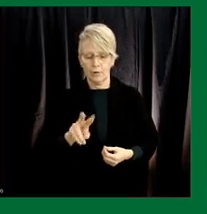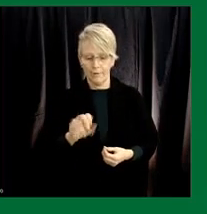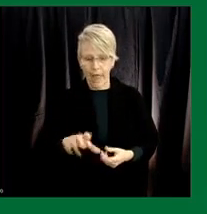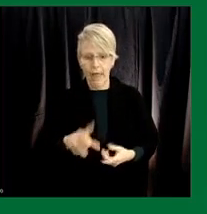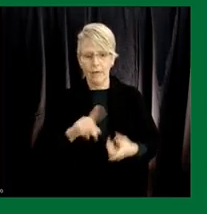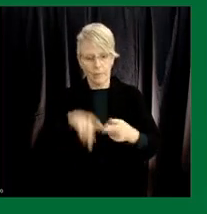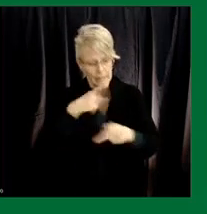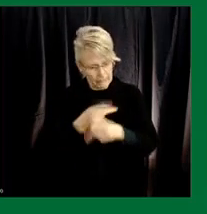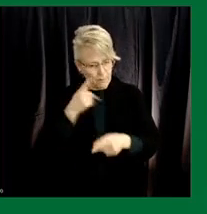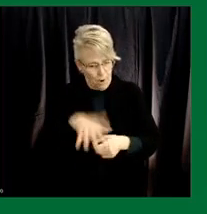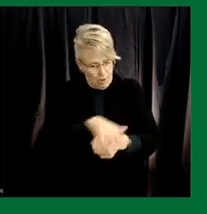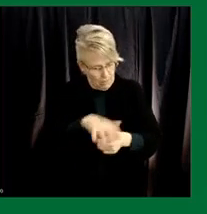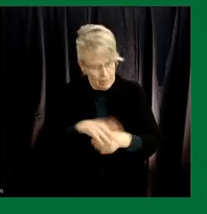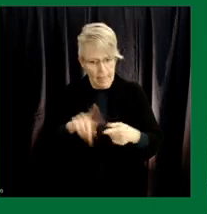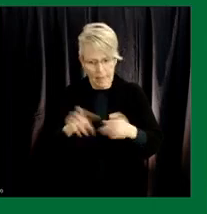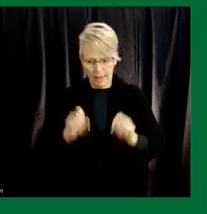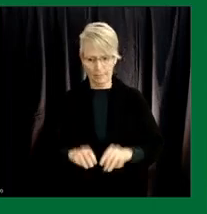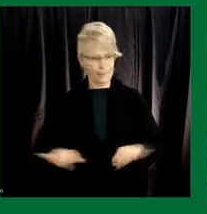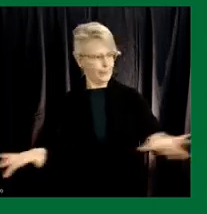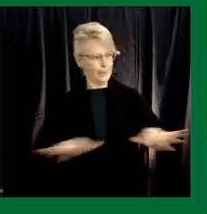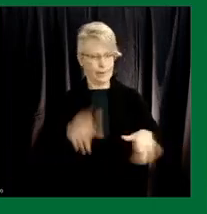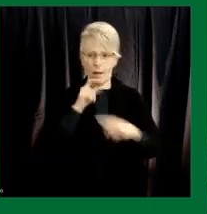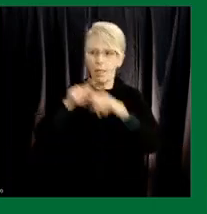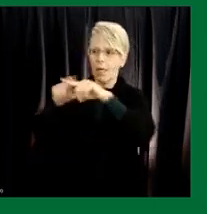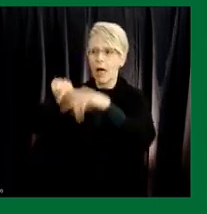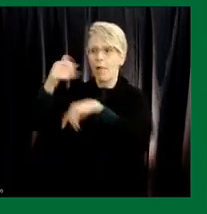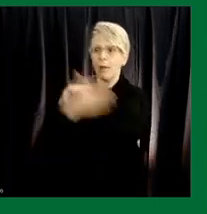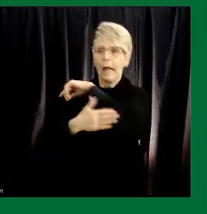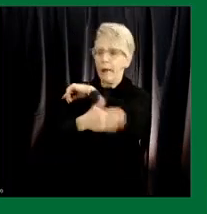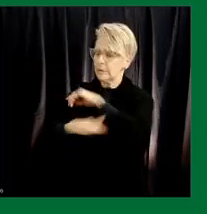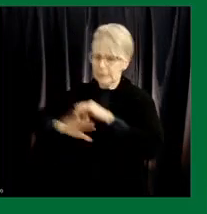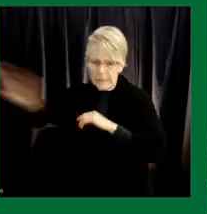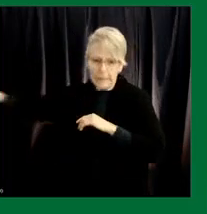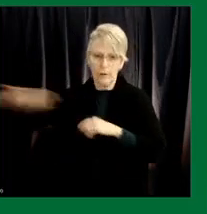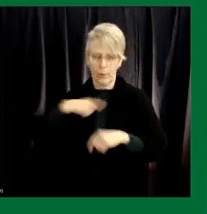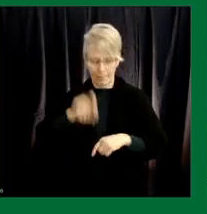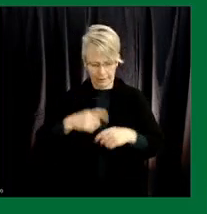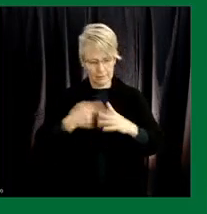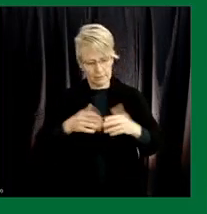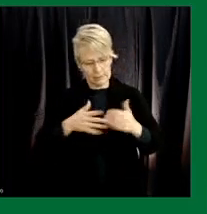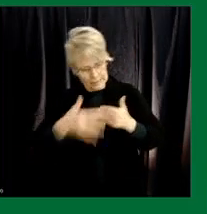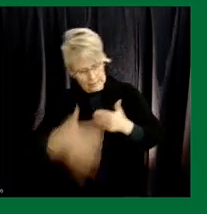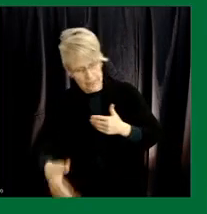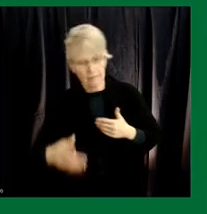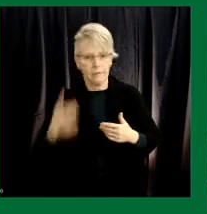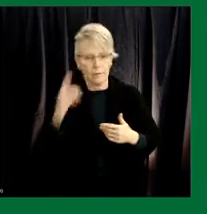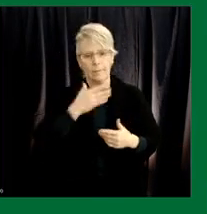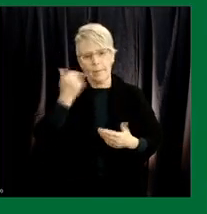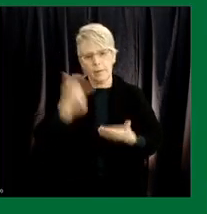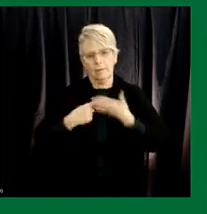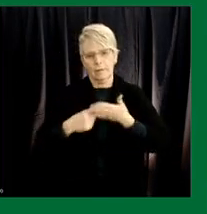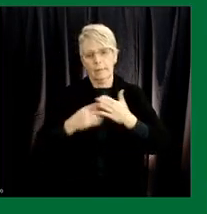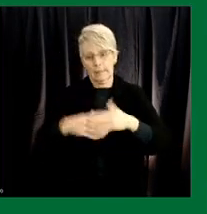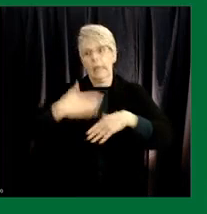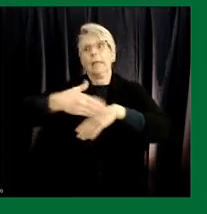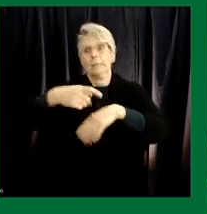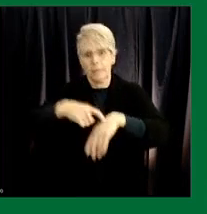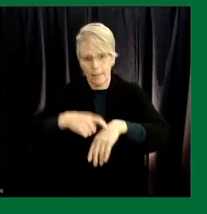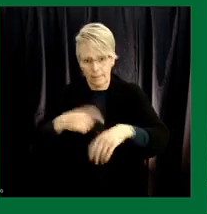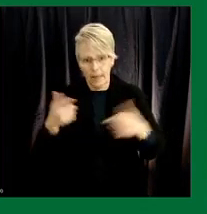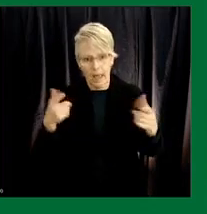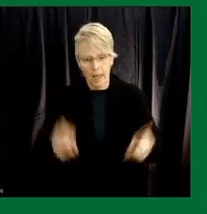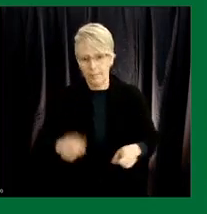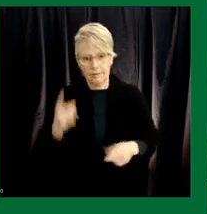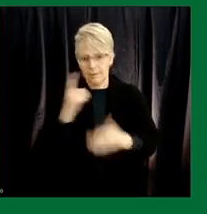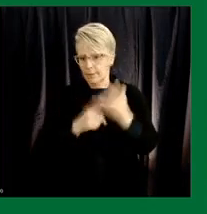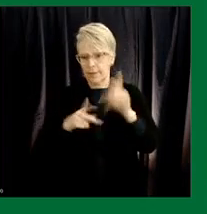or domestic research and ultimately our opportunity to have access to a better conversation the next time we find ourselves in this